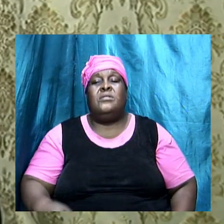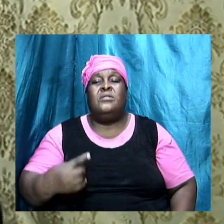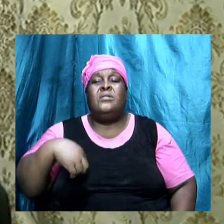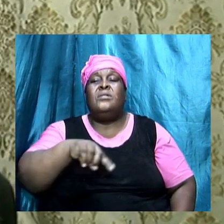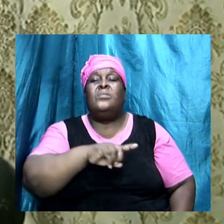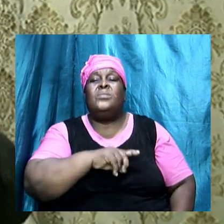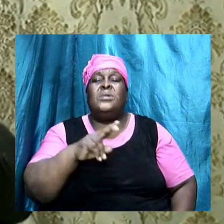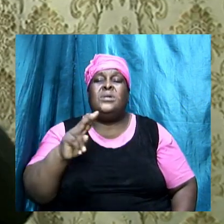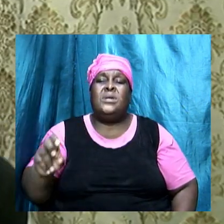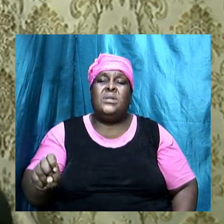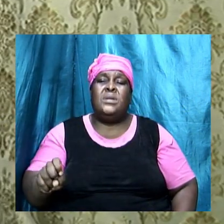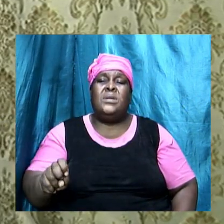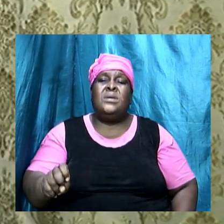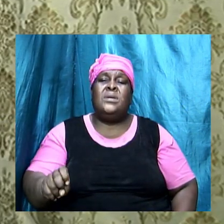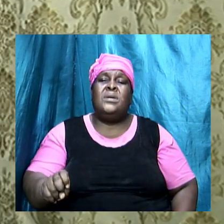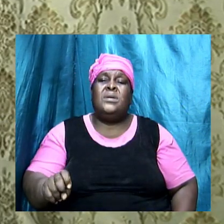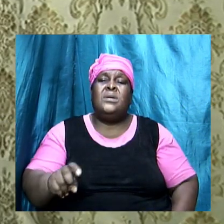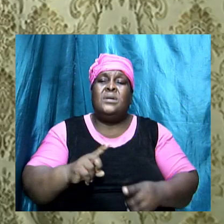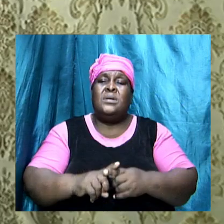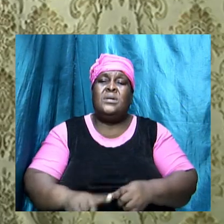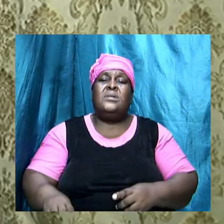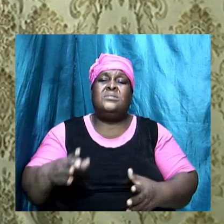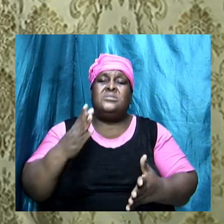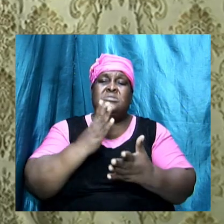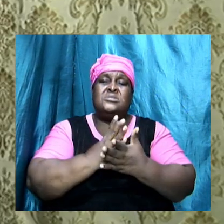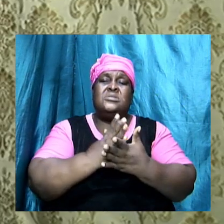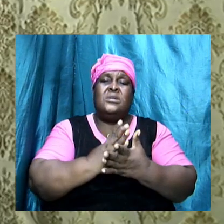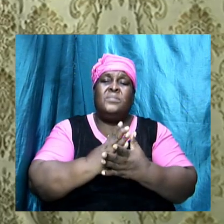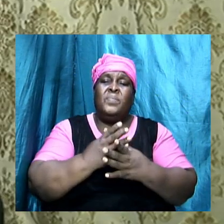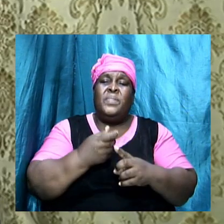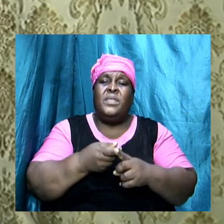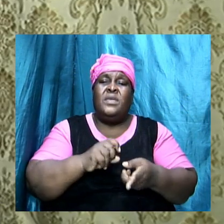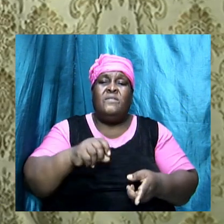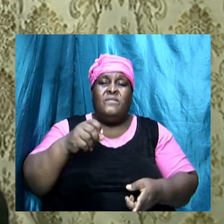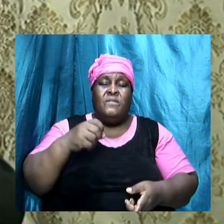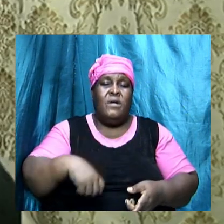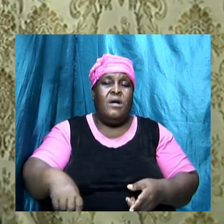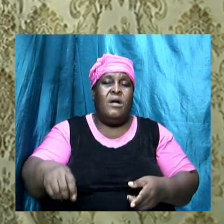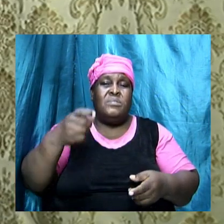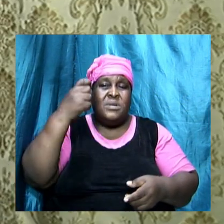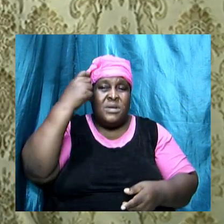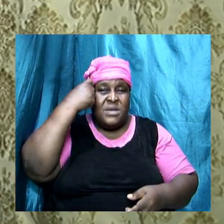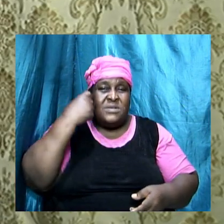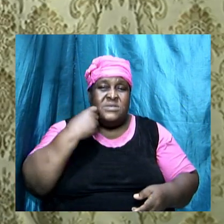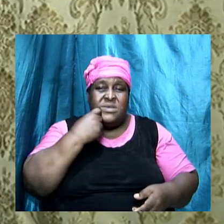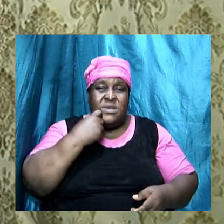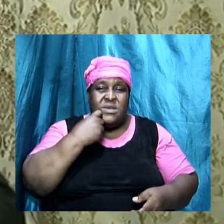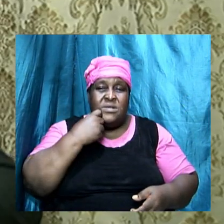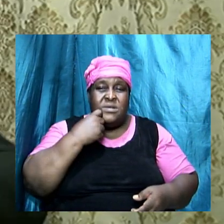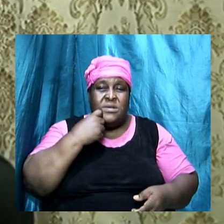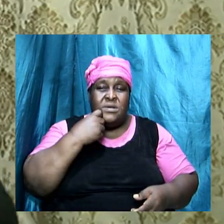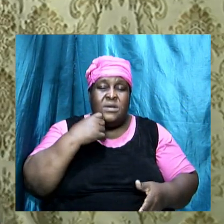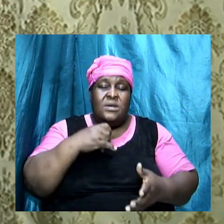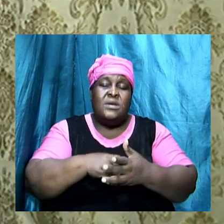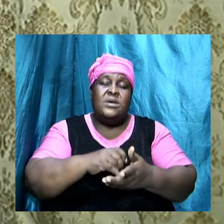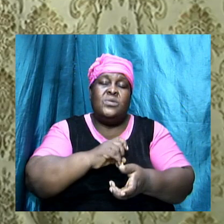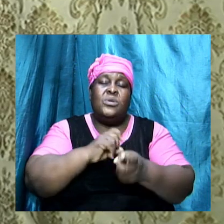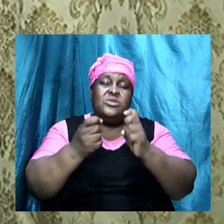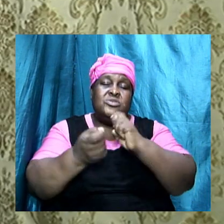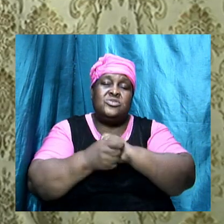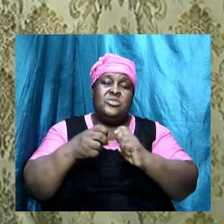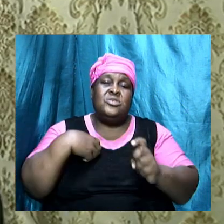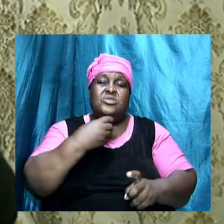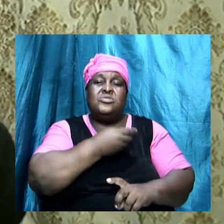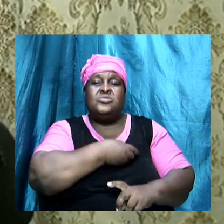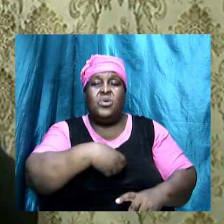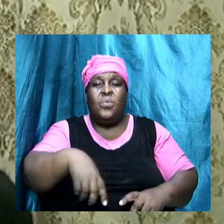need to abstain from sexual immorality, it will turn our heart from God, it will defile our